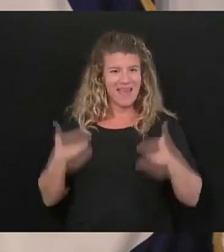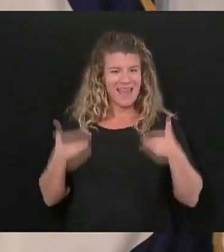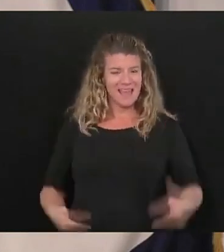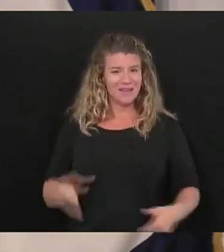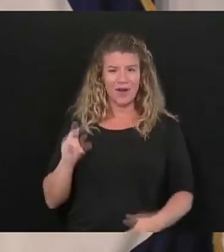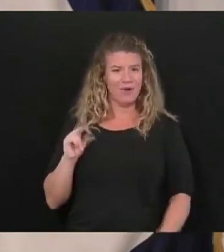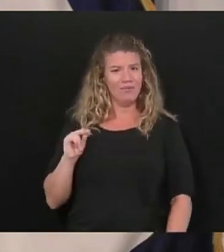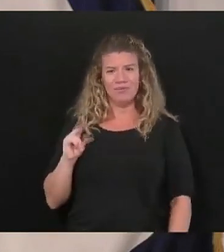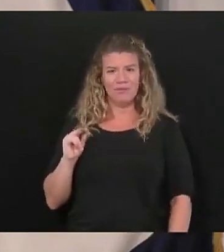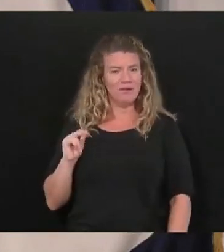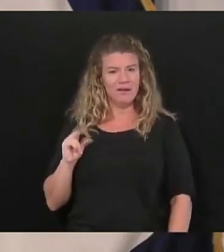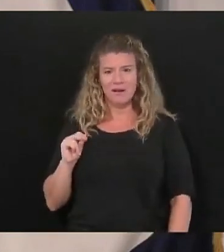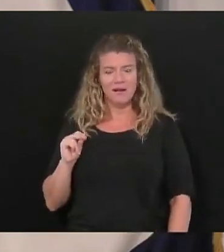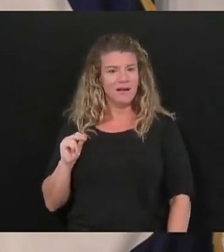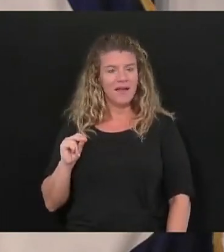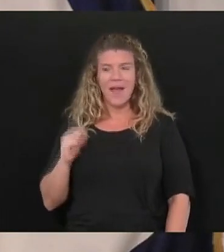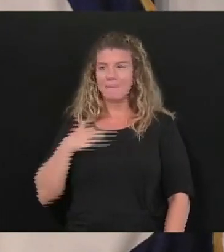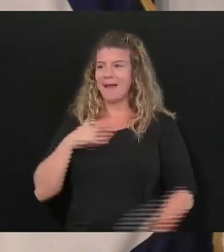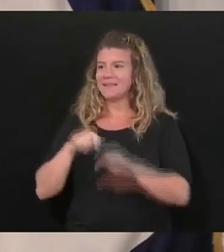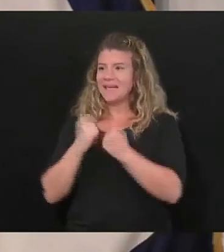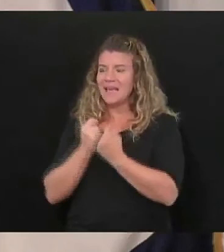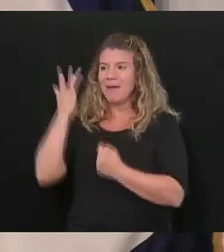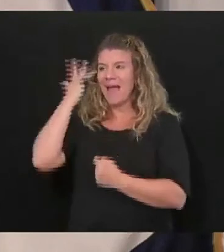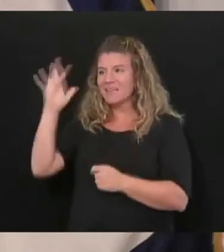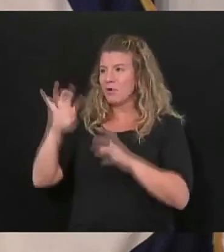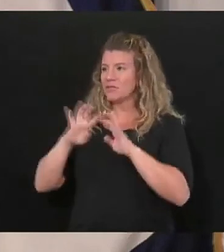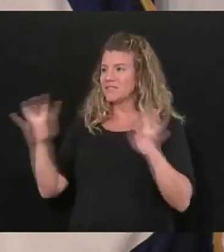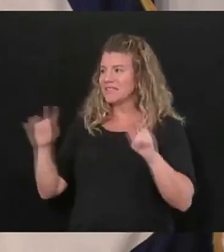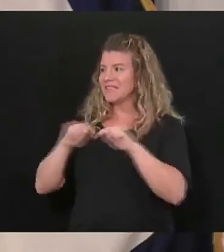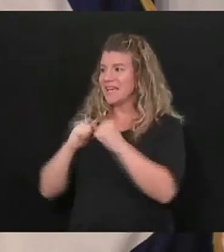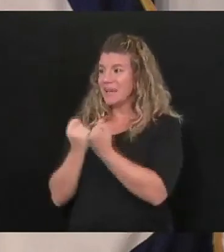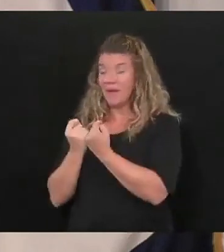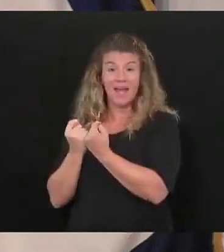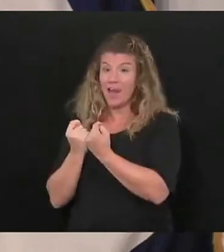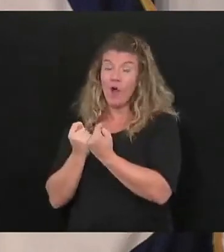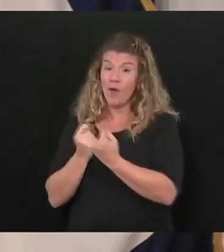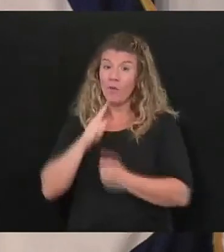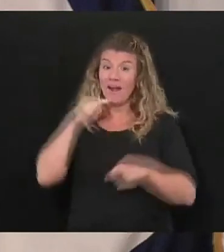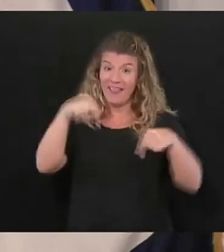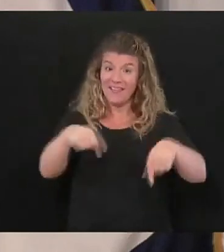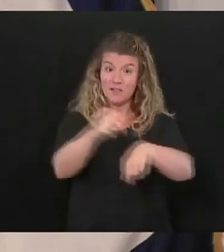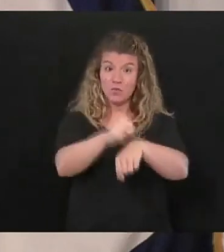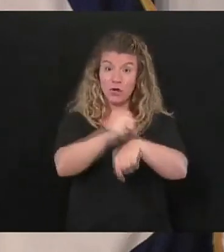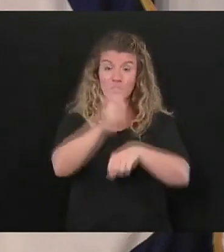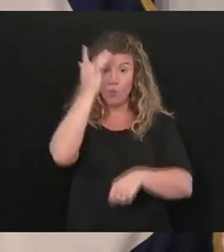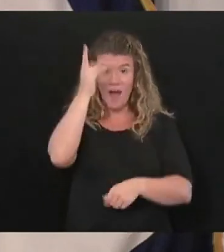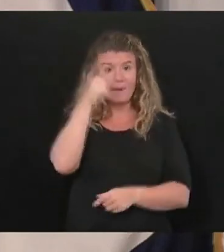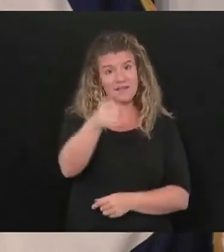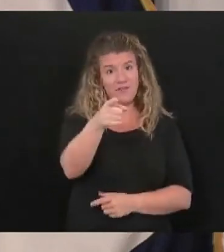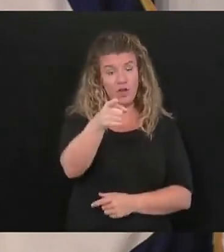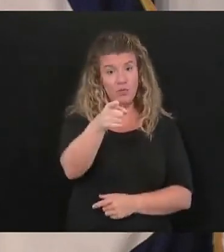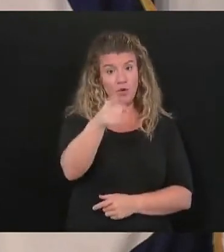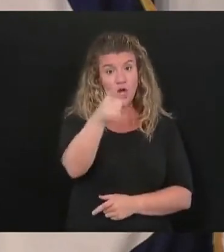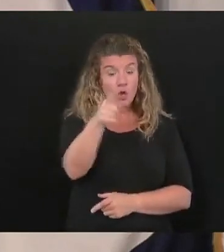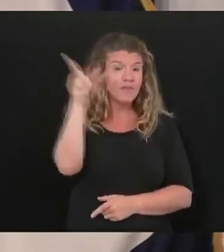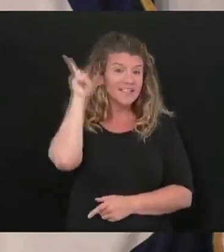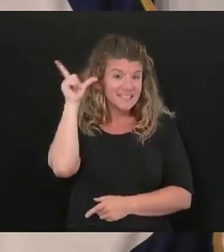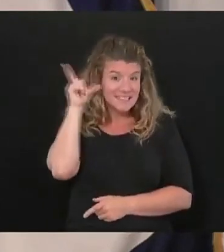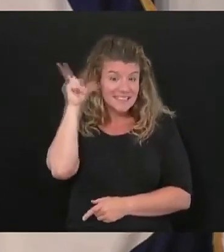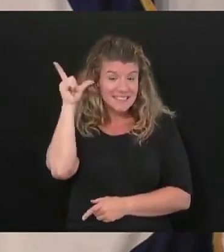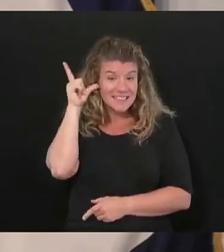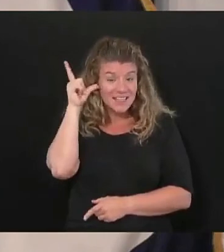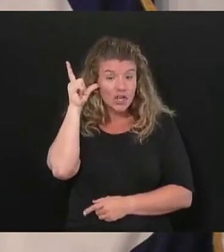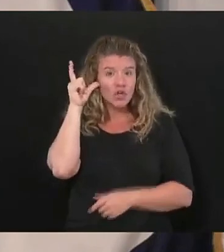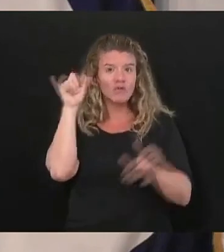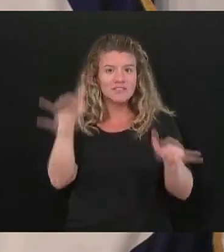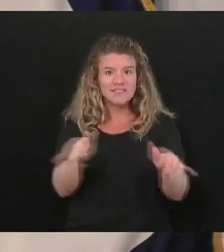because of all the people the experts that are around him it's worked pretty good because of you West Virginia you've listened you've